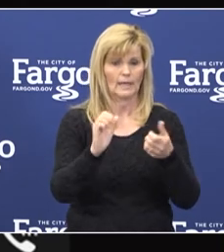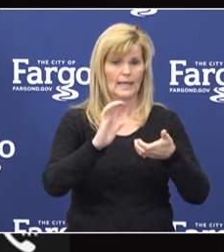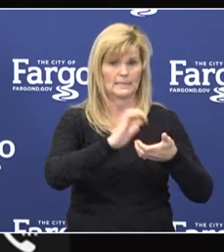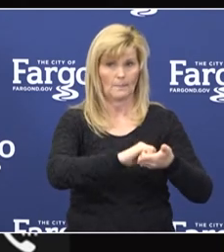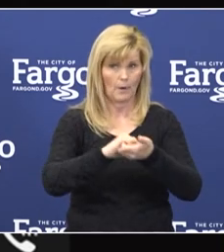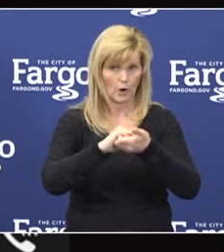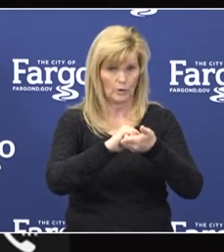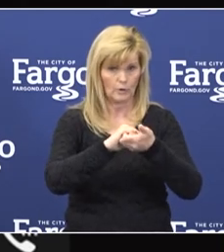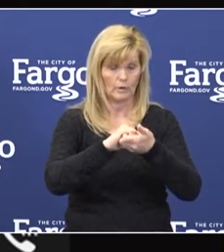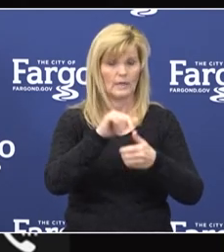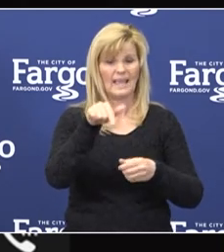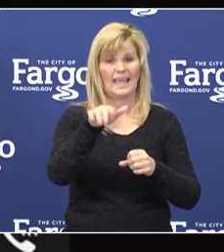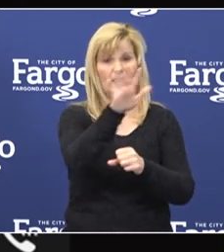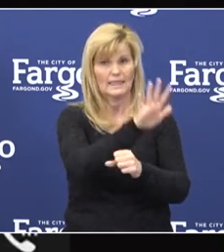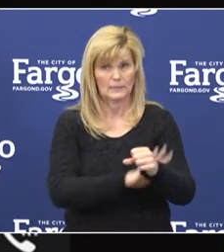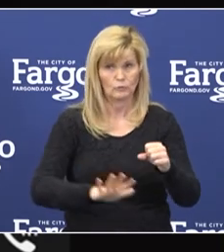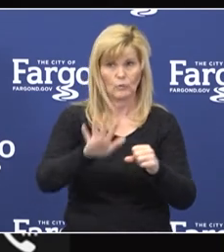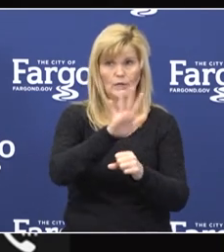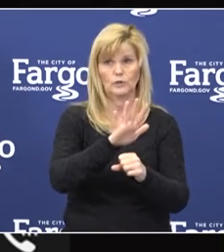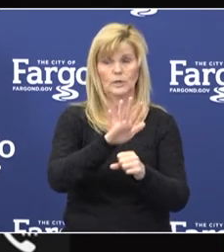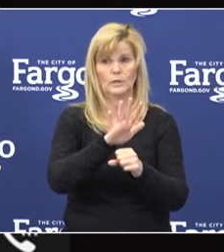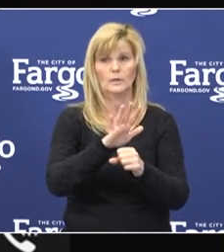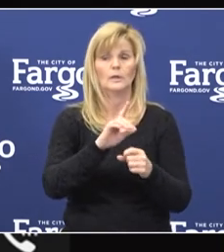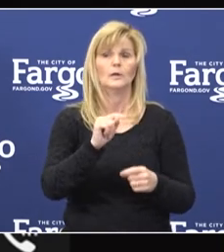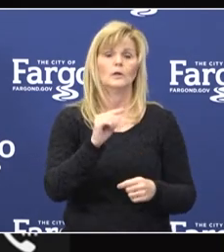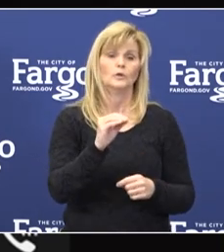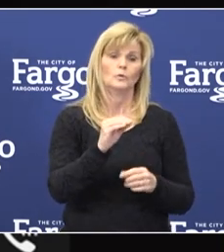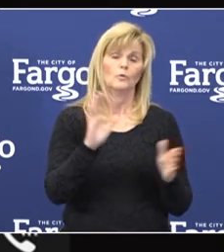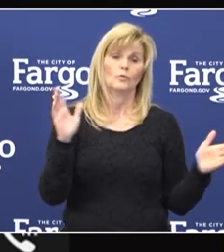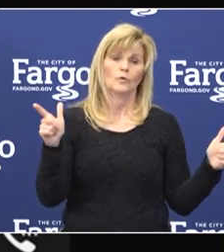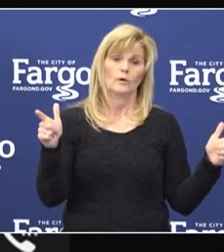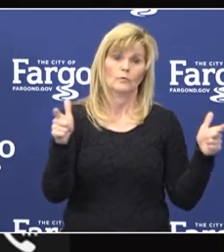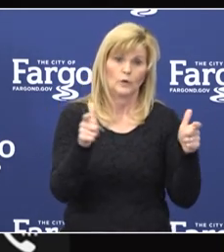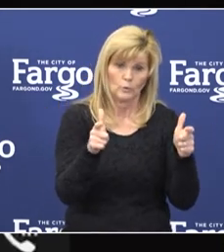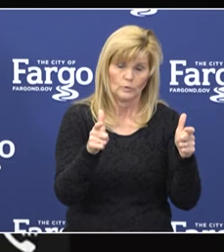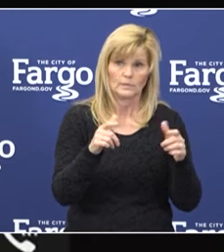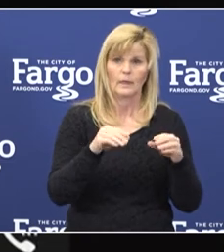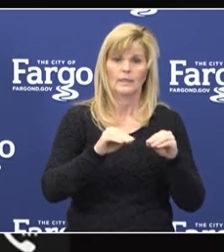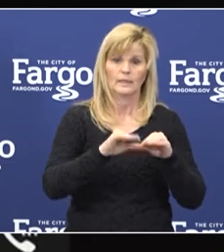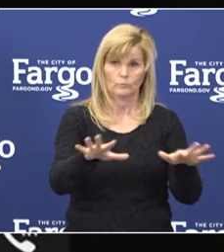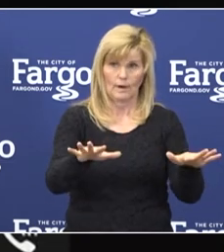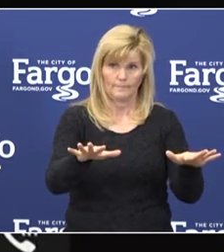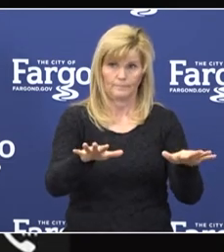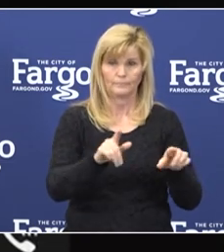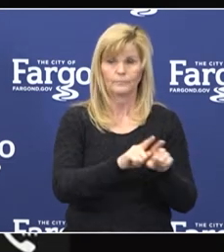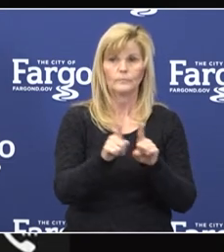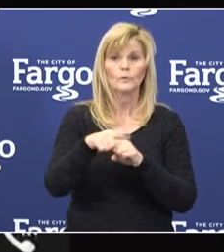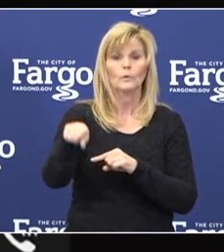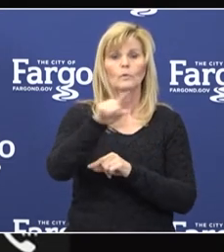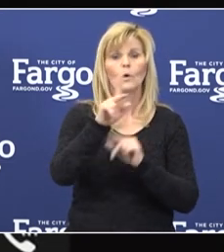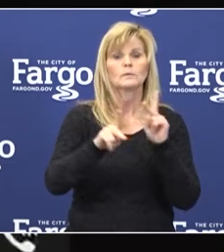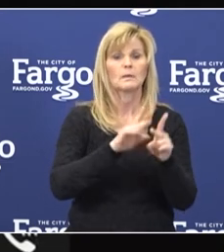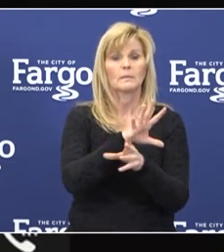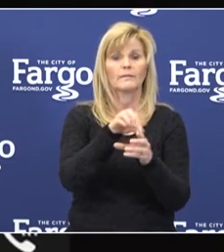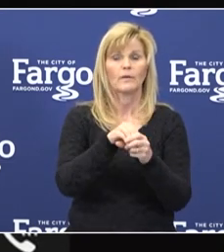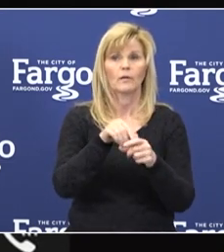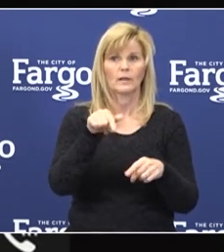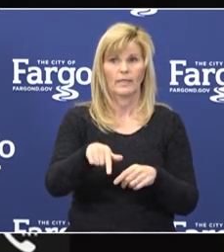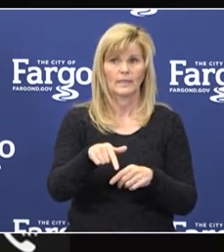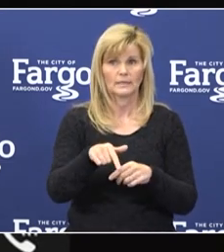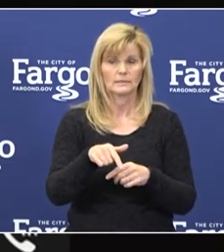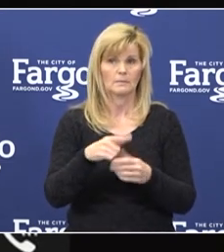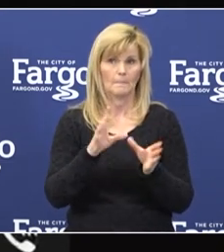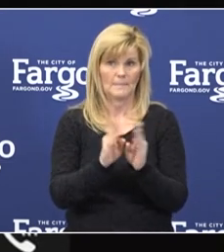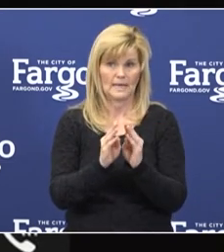throughout the region to mitigate the spread. And there's all key to the panelists and to those of you on the front lines doing this